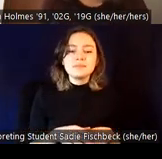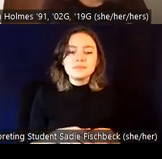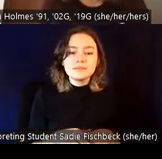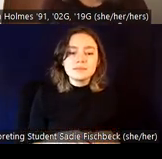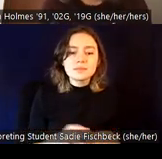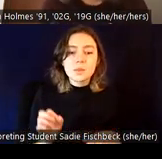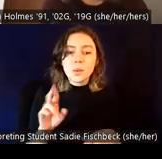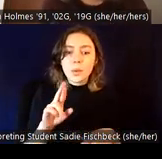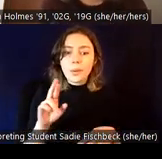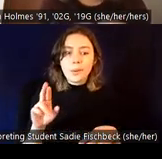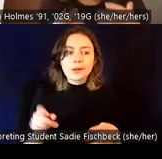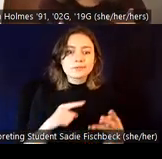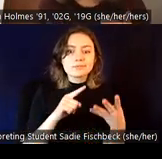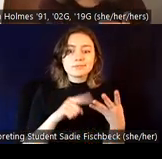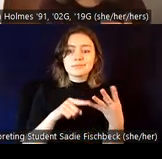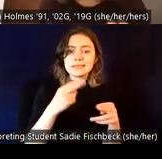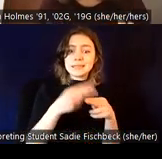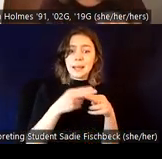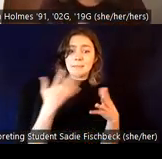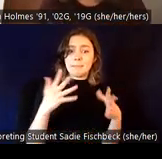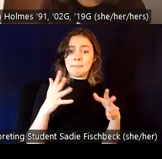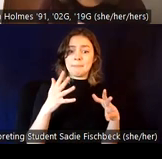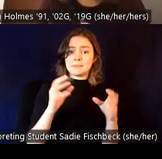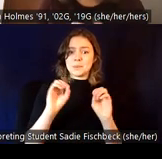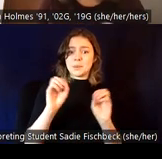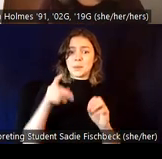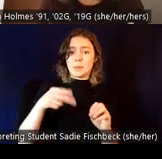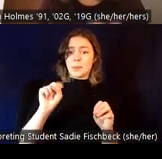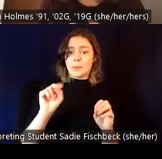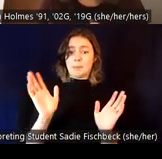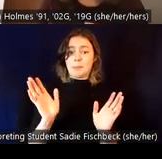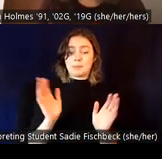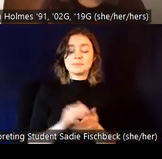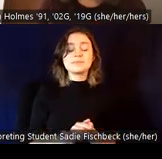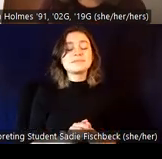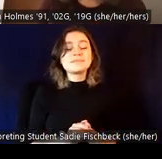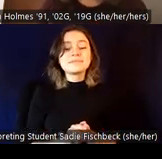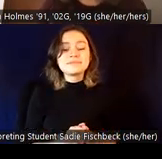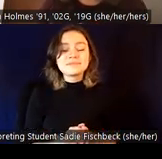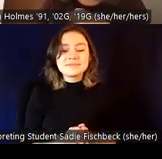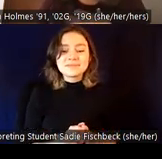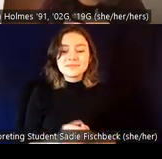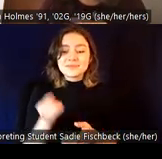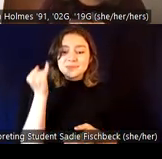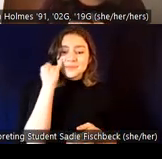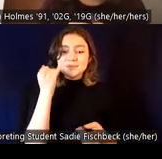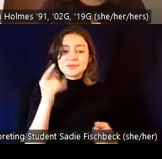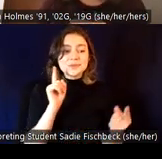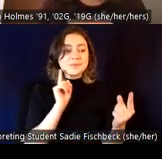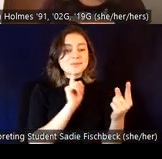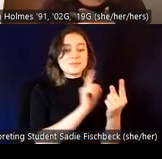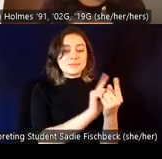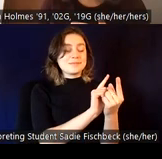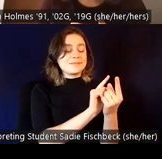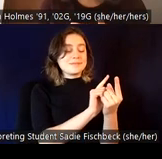of a pronoun. And so the next time you, uh, are introduced to somebody or someone shares with you their pronouns and they may not be pronouns that